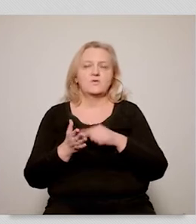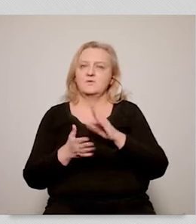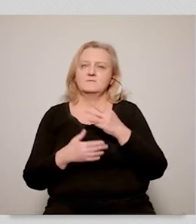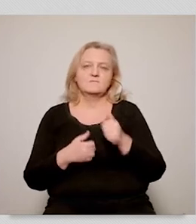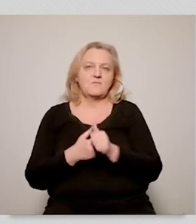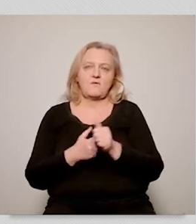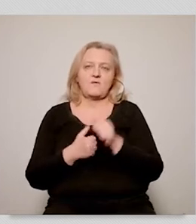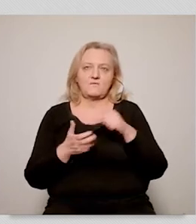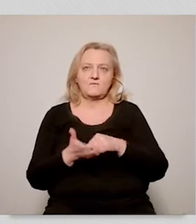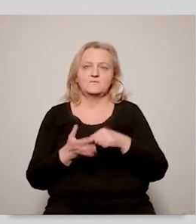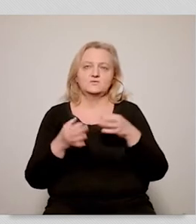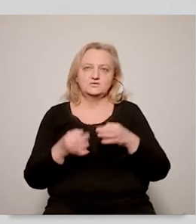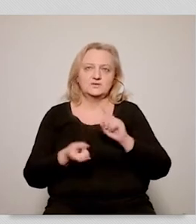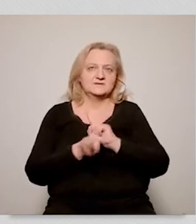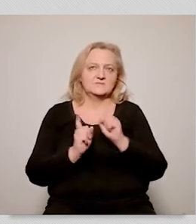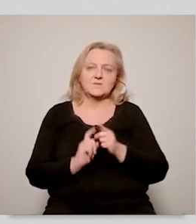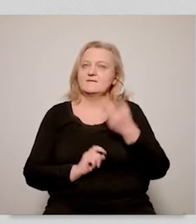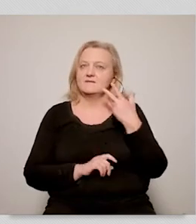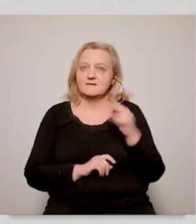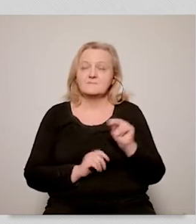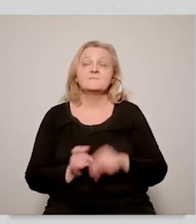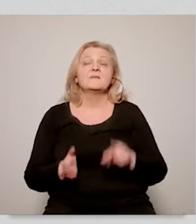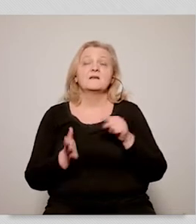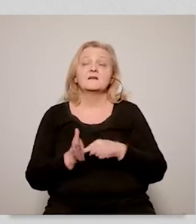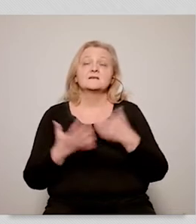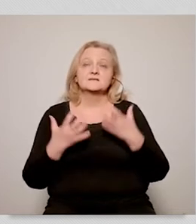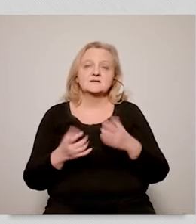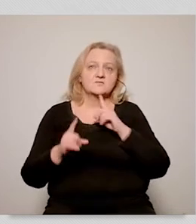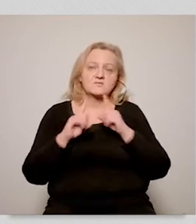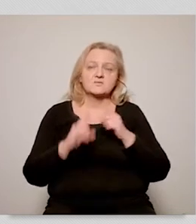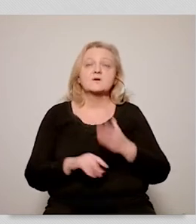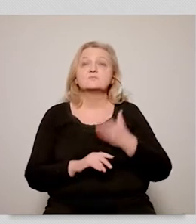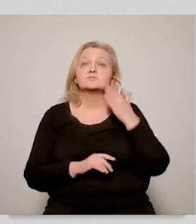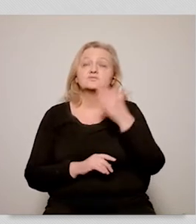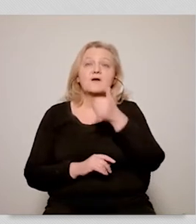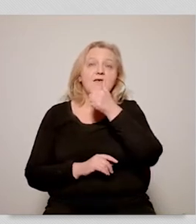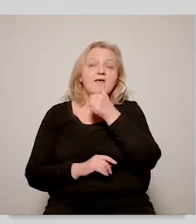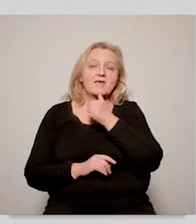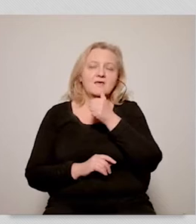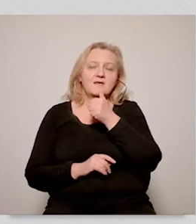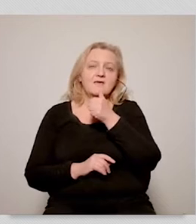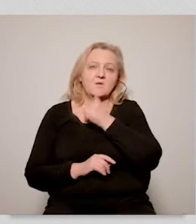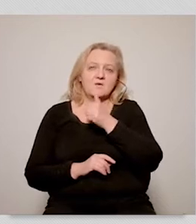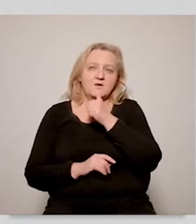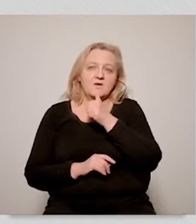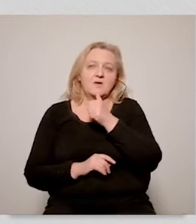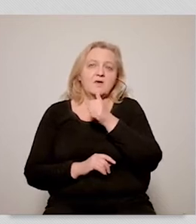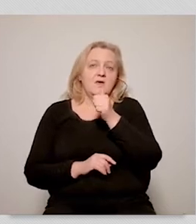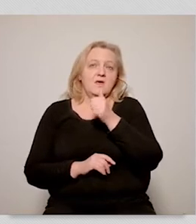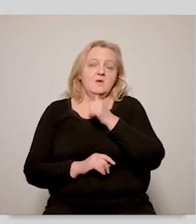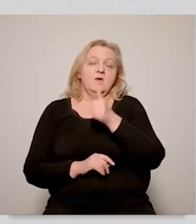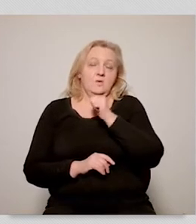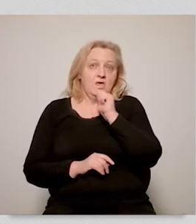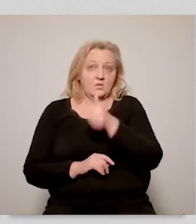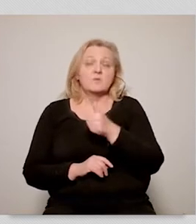but it's actually not the main reason why we are meeting today to discuss the future of the